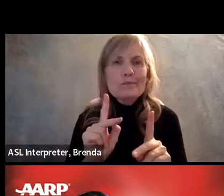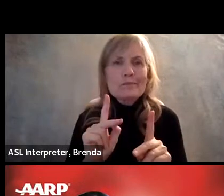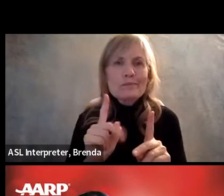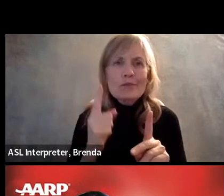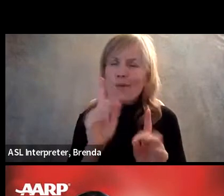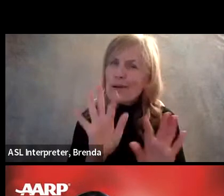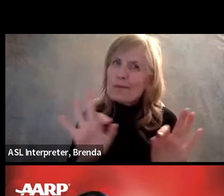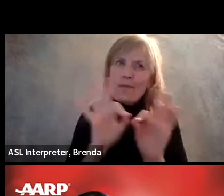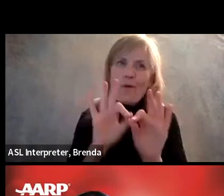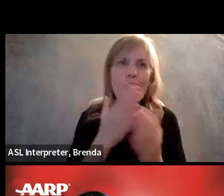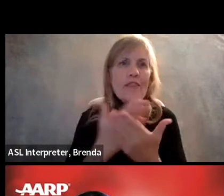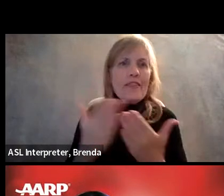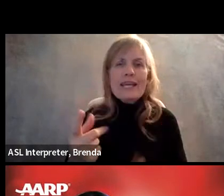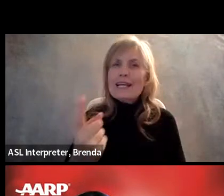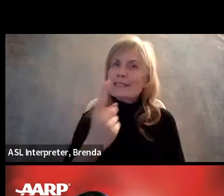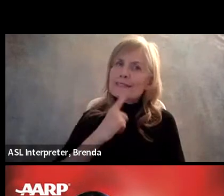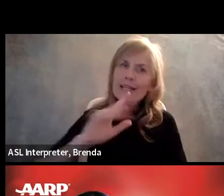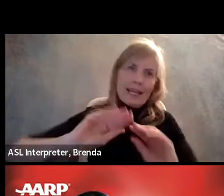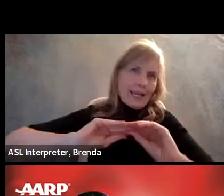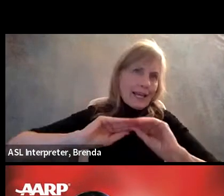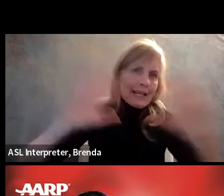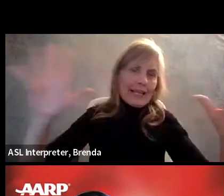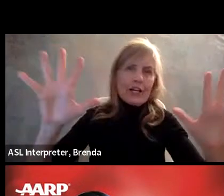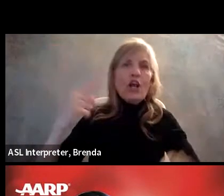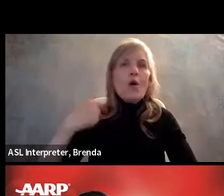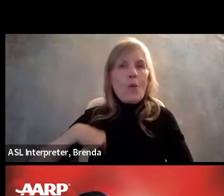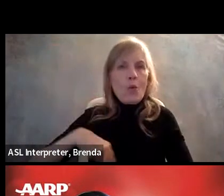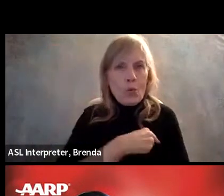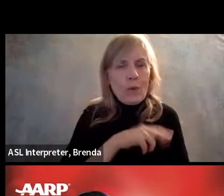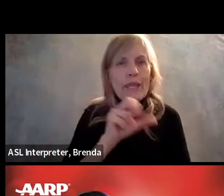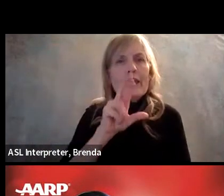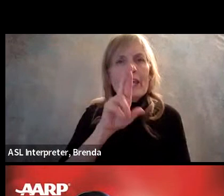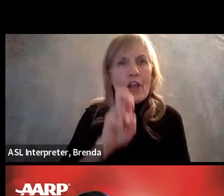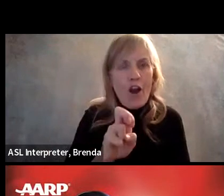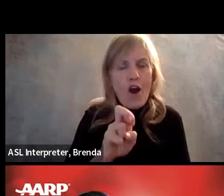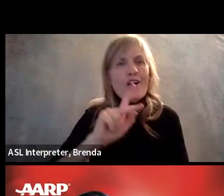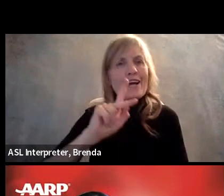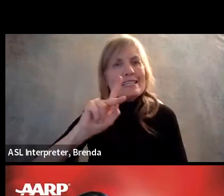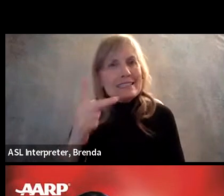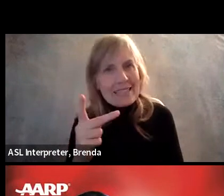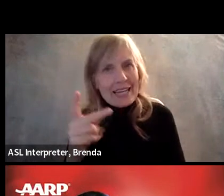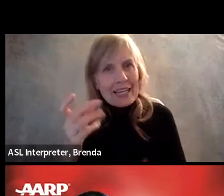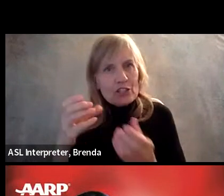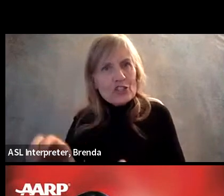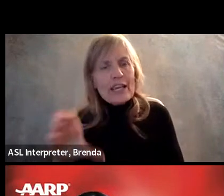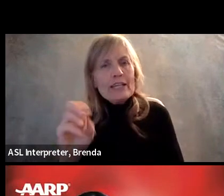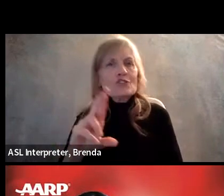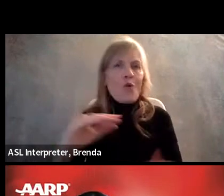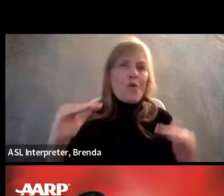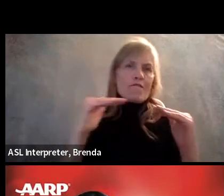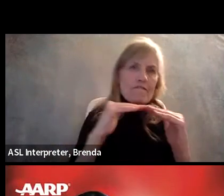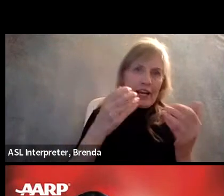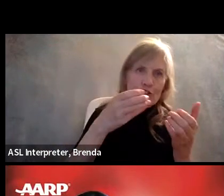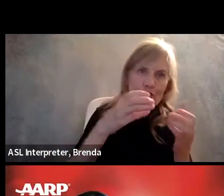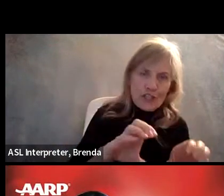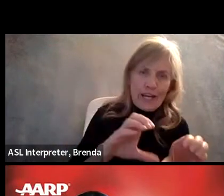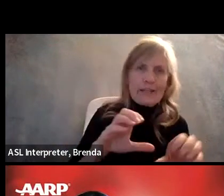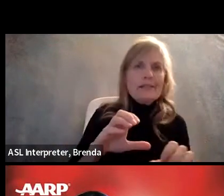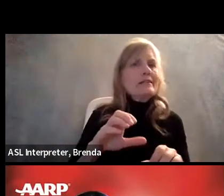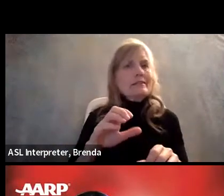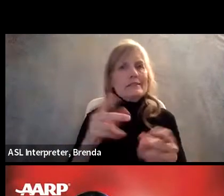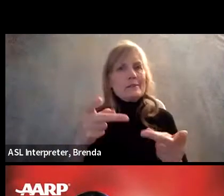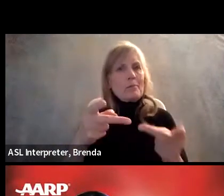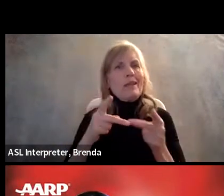state that you are a fair chance or a second chance employer that all by itself is a welcoming sign